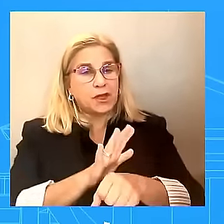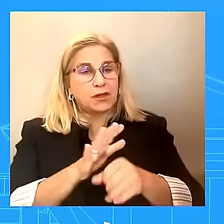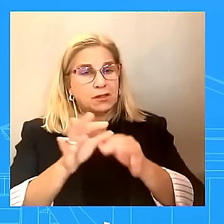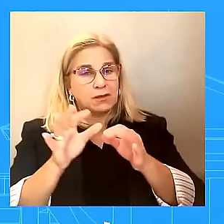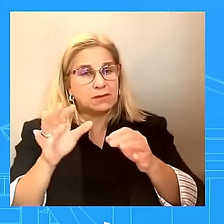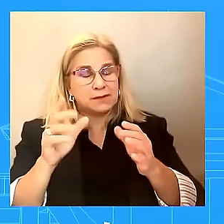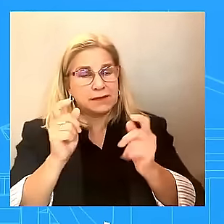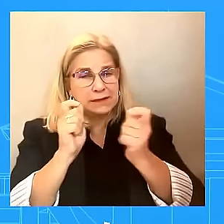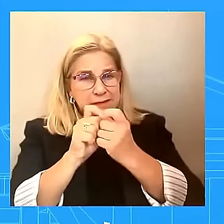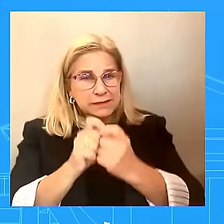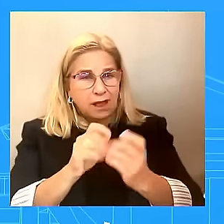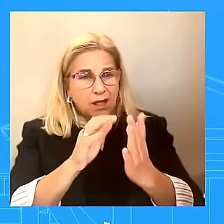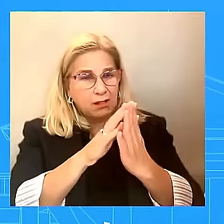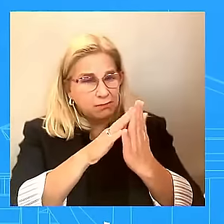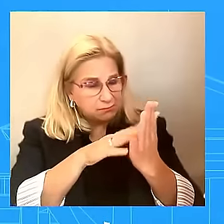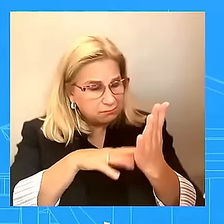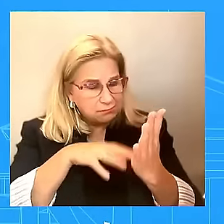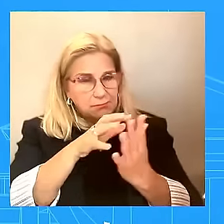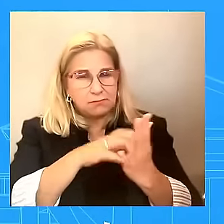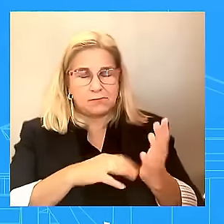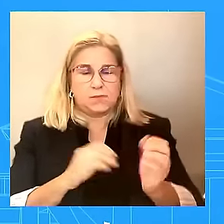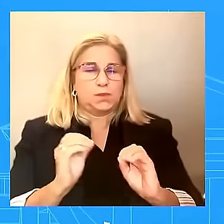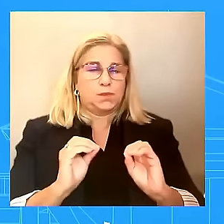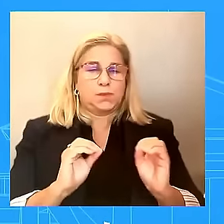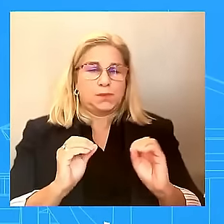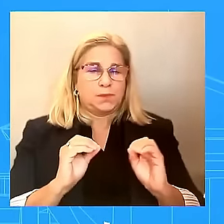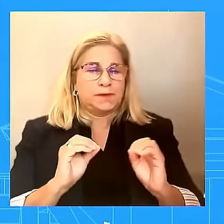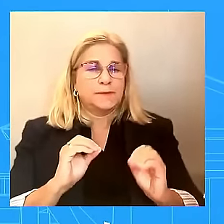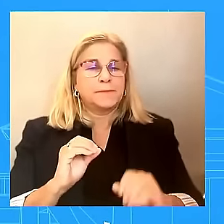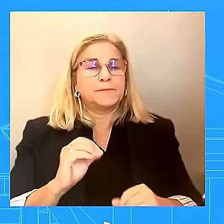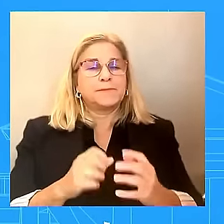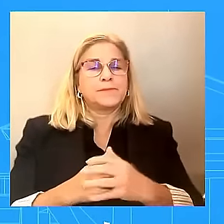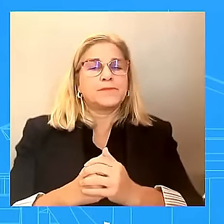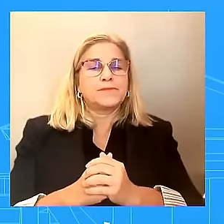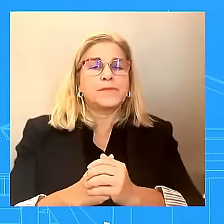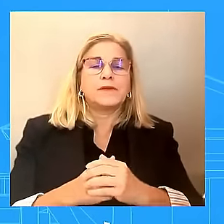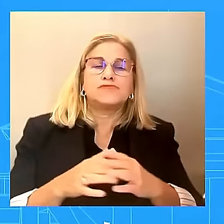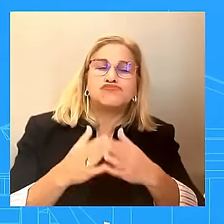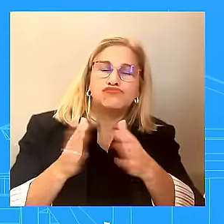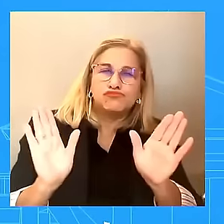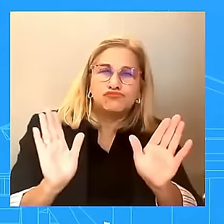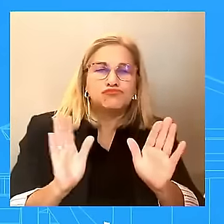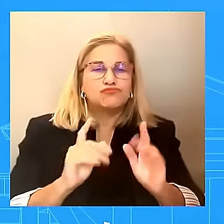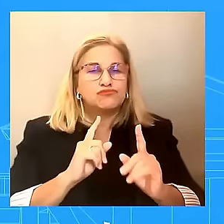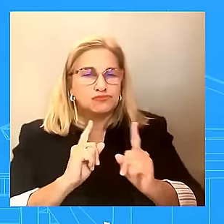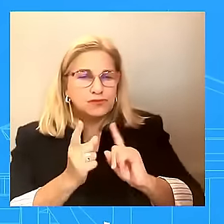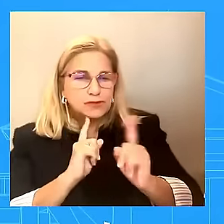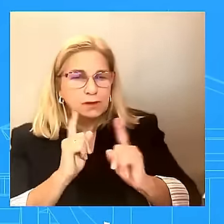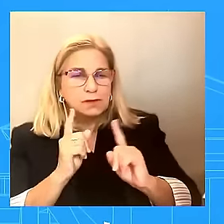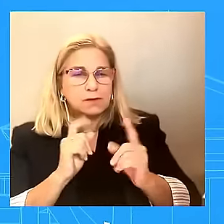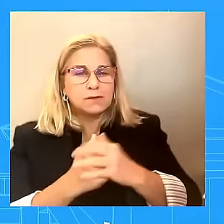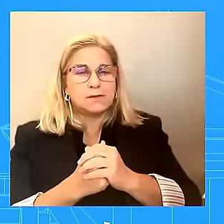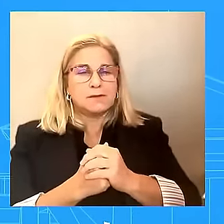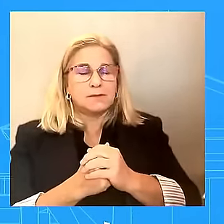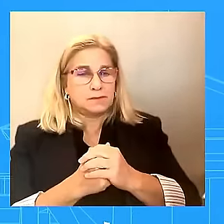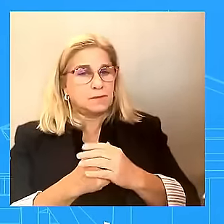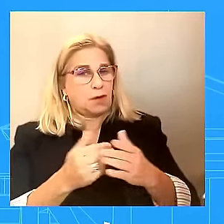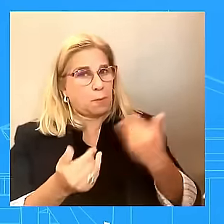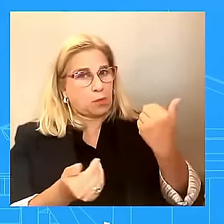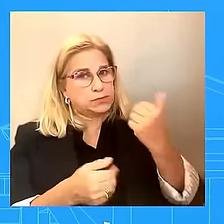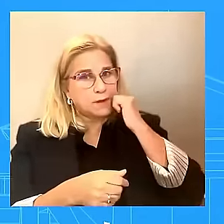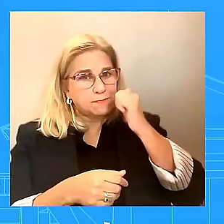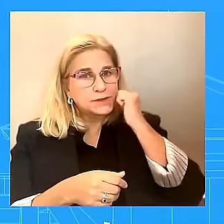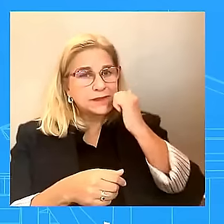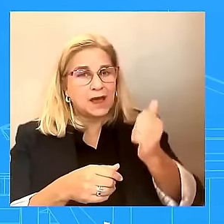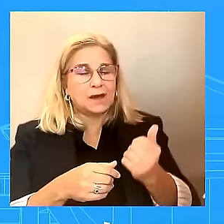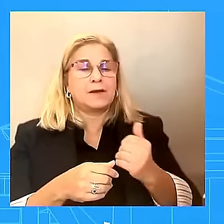our teams talk pretty regularly, practically on a daily basis. And so that certainly continues as we're talking about